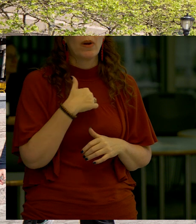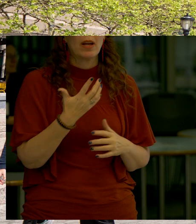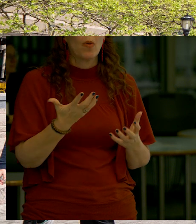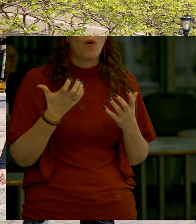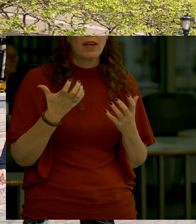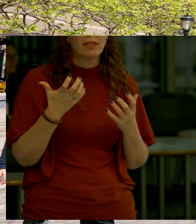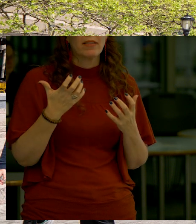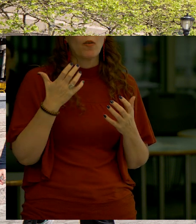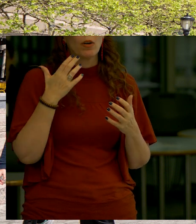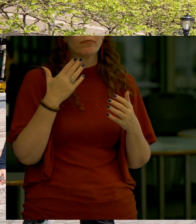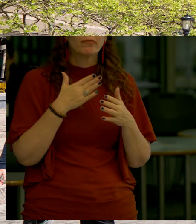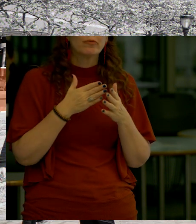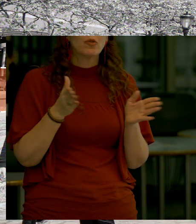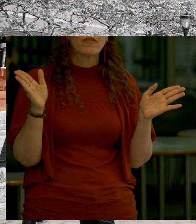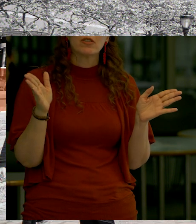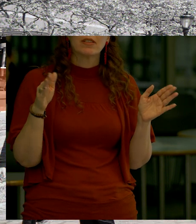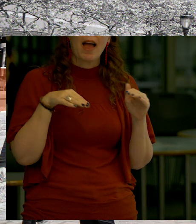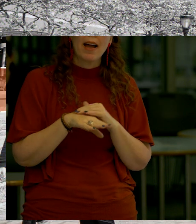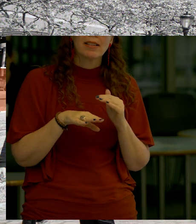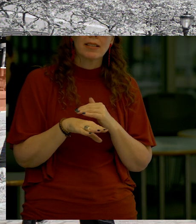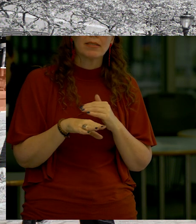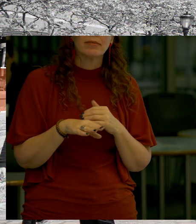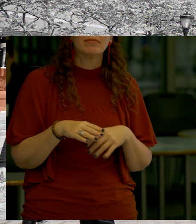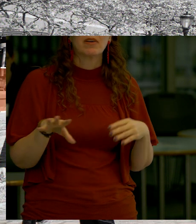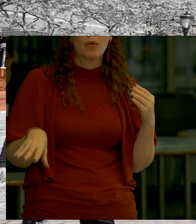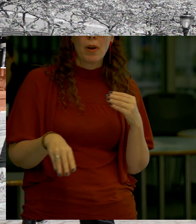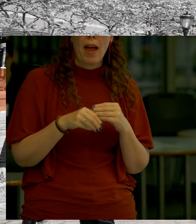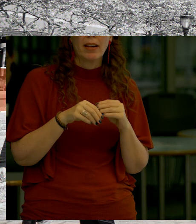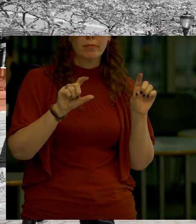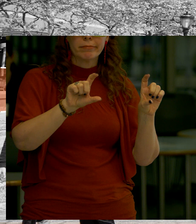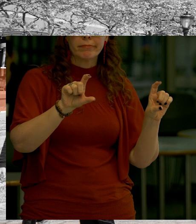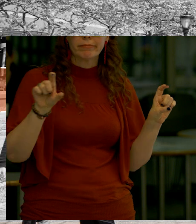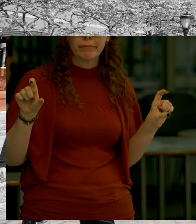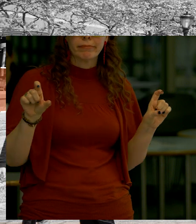to meet for universal access here's where the project elements are going to go